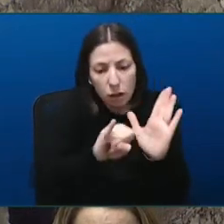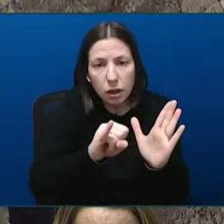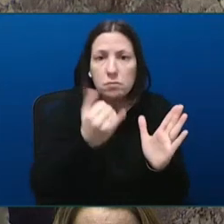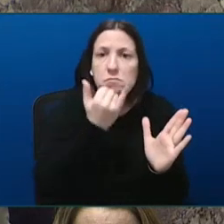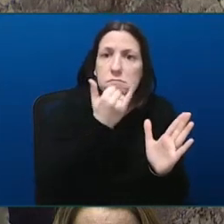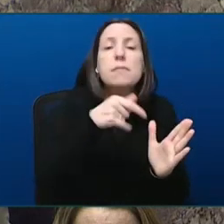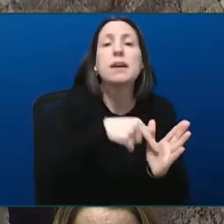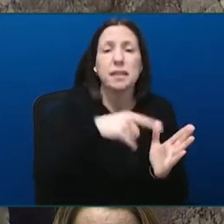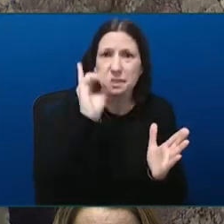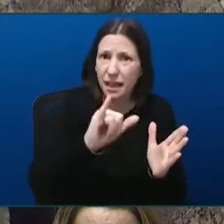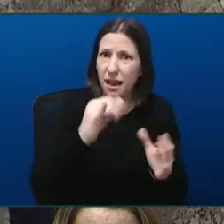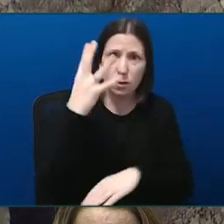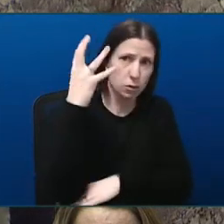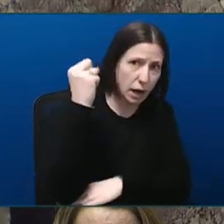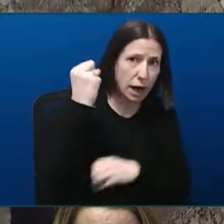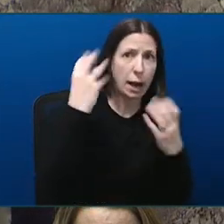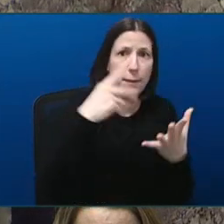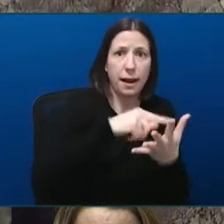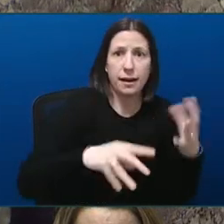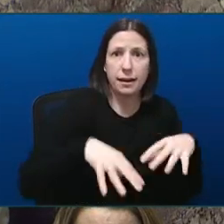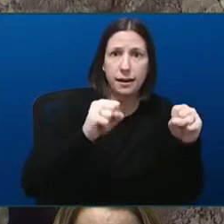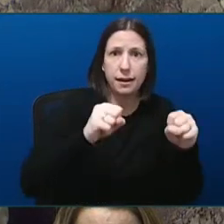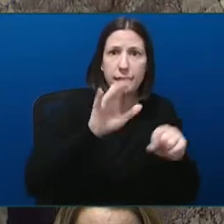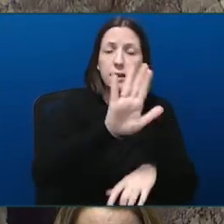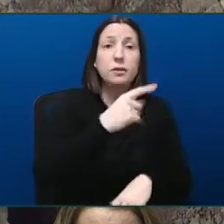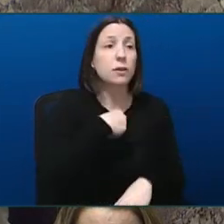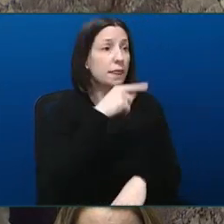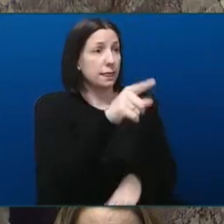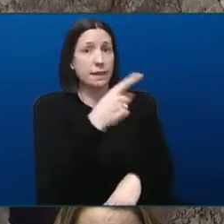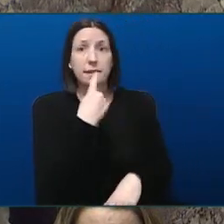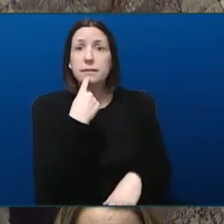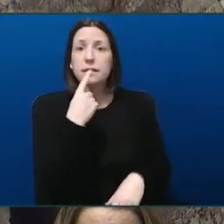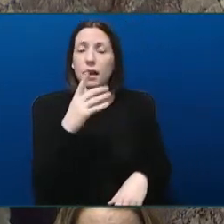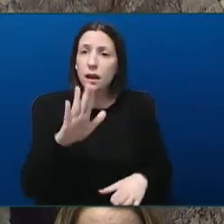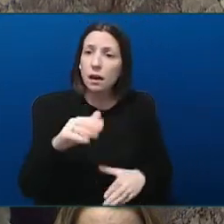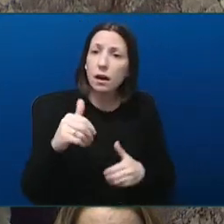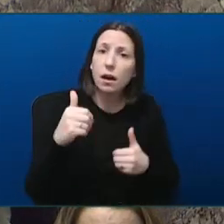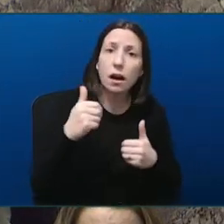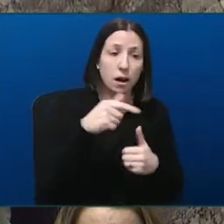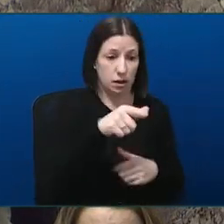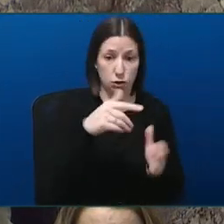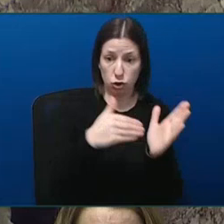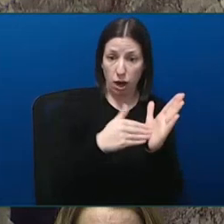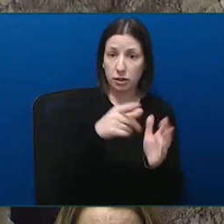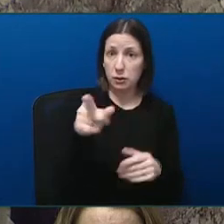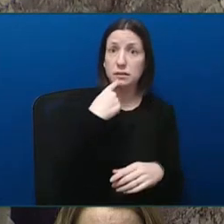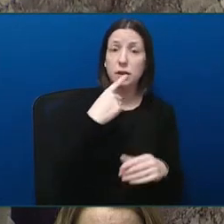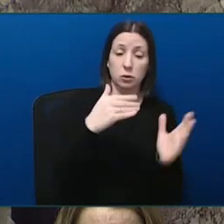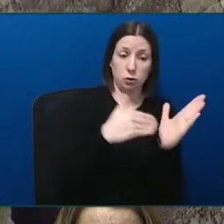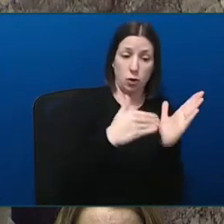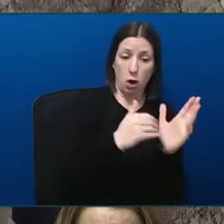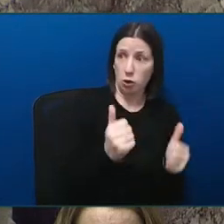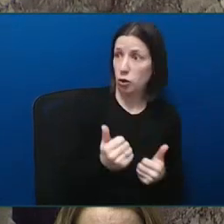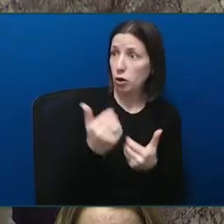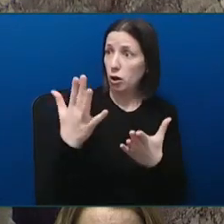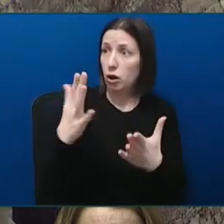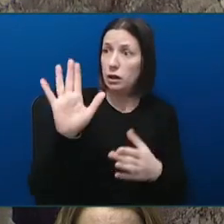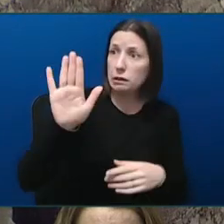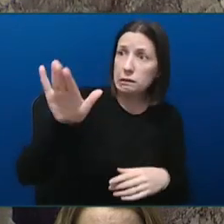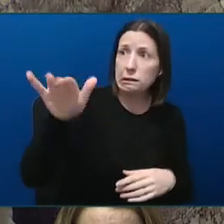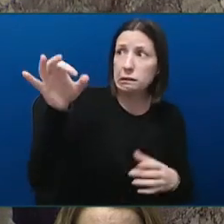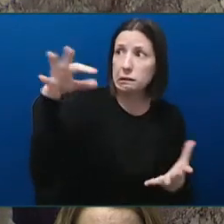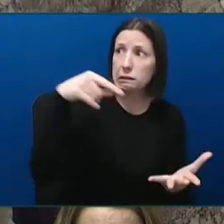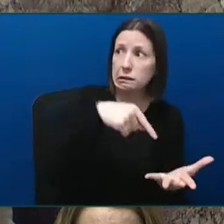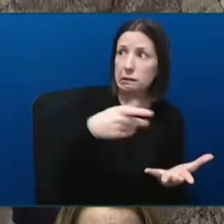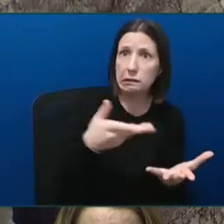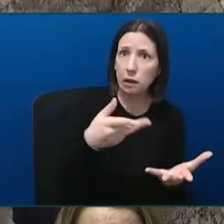everywhere. I reject the idea that when people raise concerns, they are threatened. They are not, Honourable Speaker. We have an outstanding team